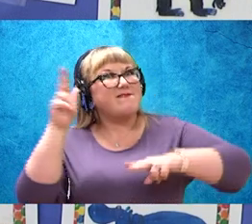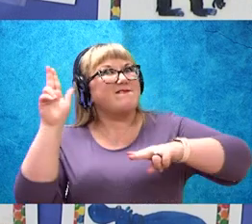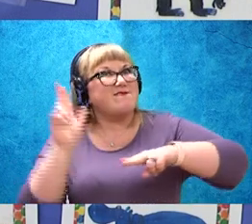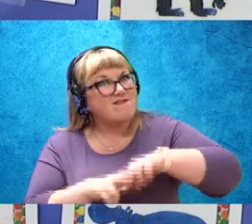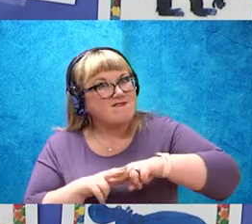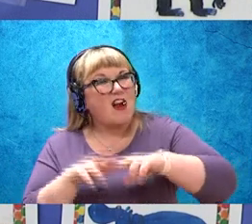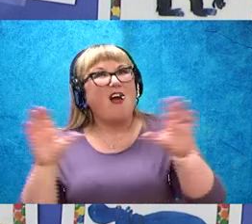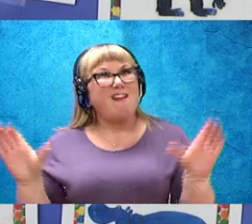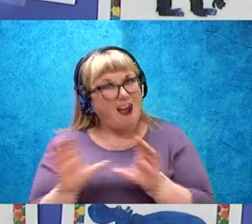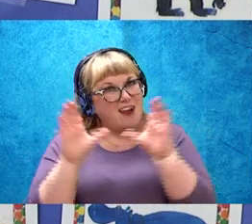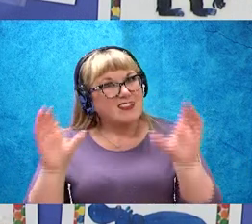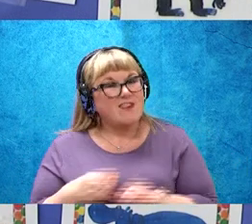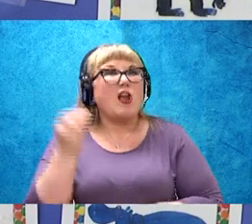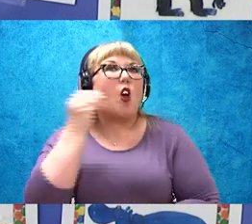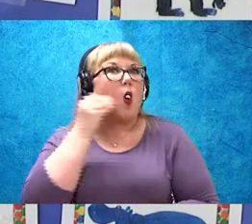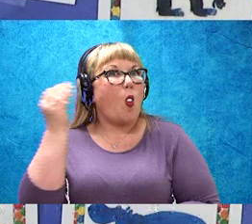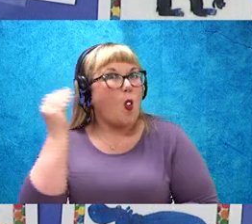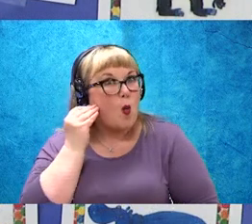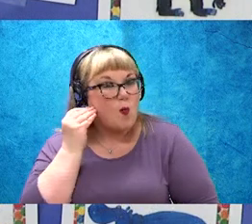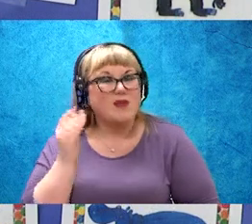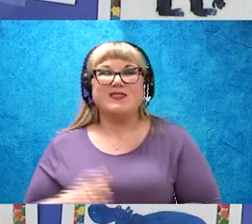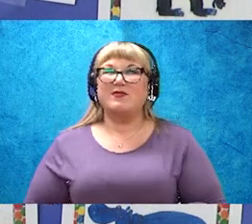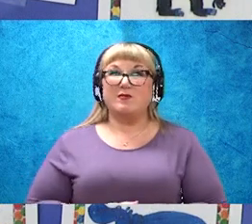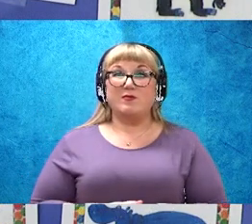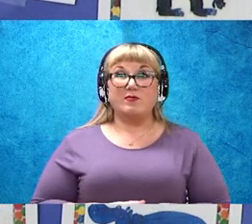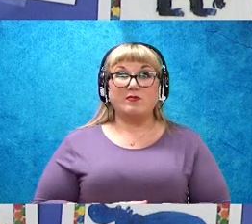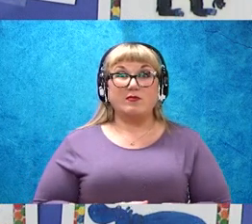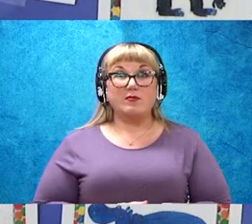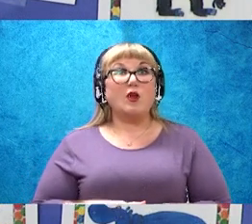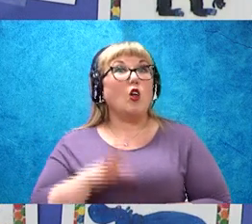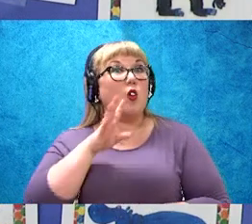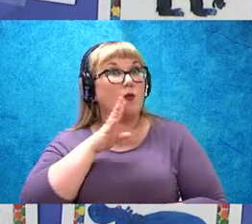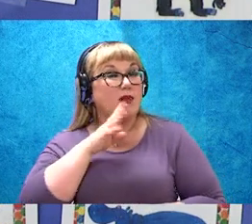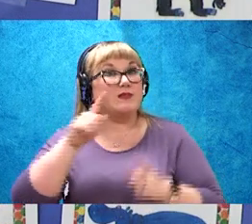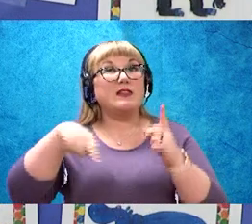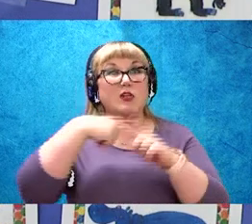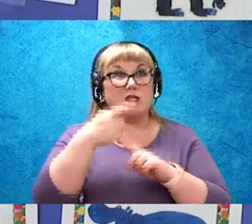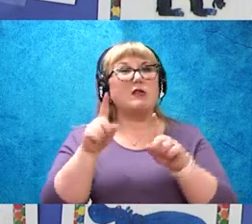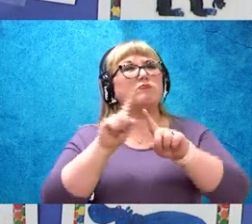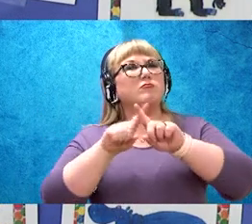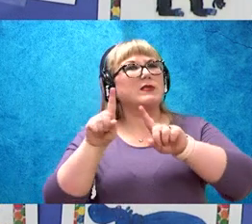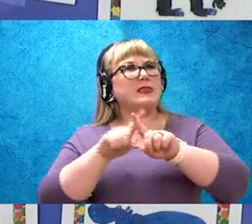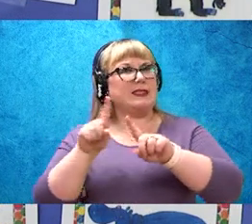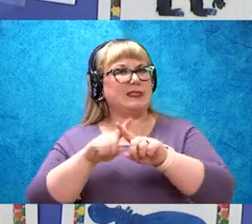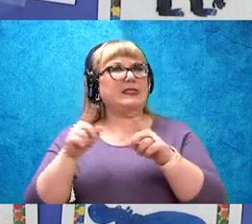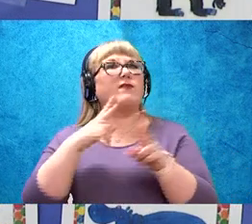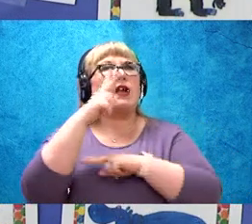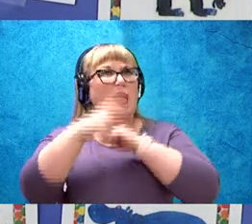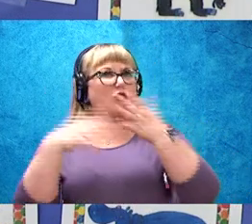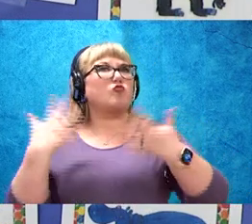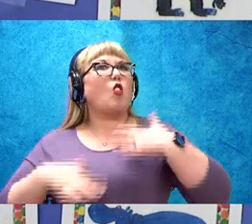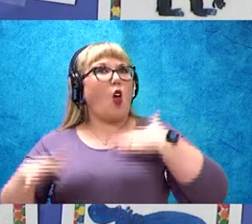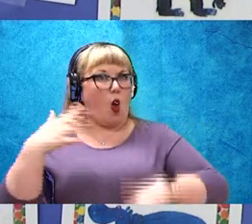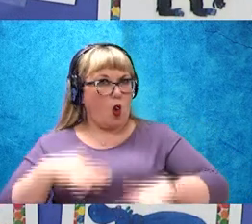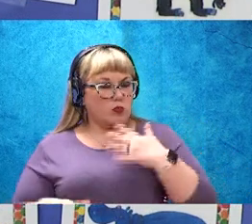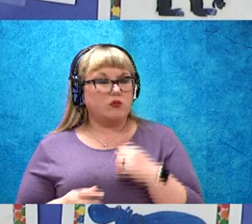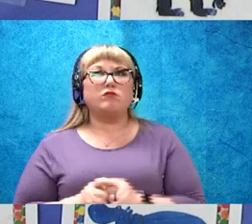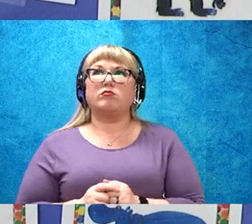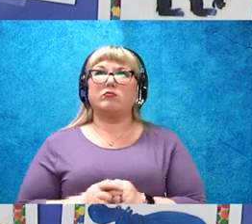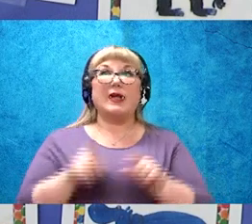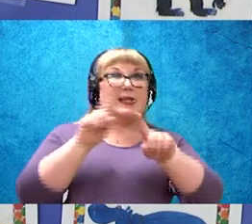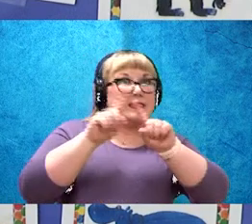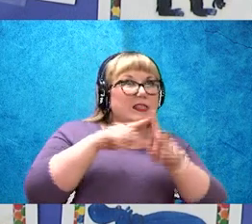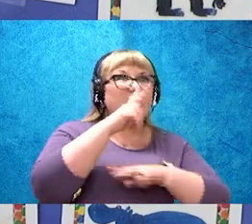at home. Now we talked about having different kinds of clothes and different kinds of